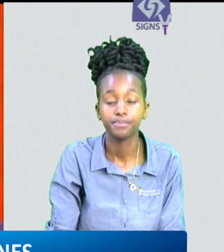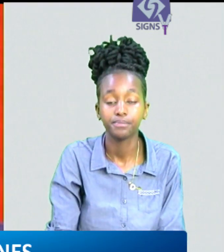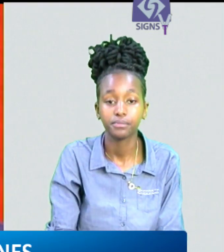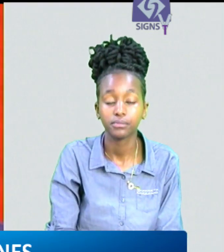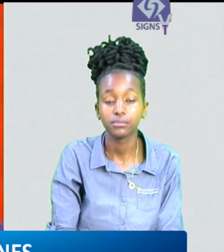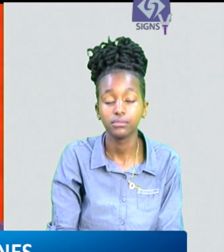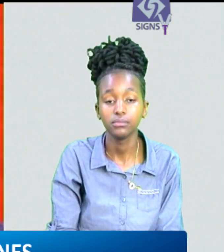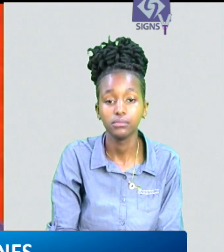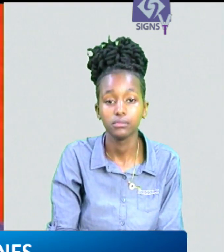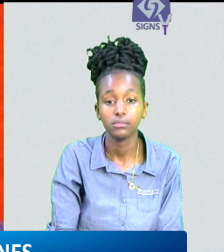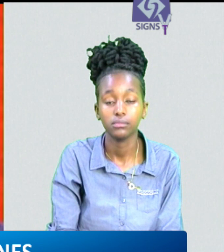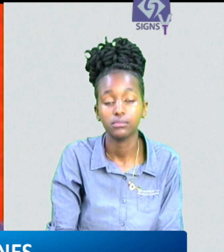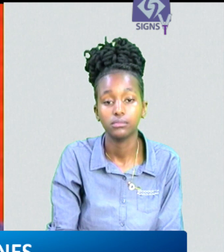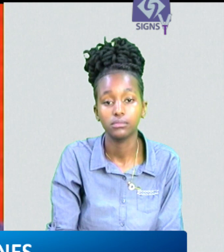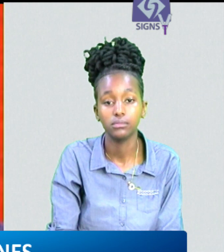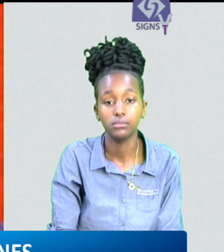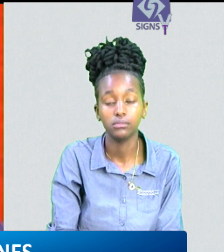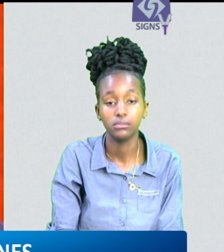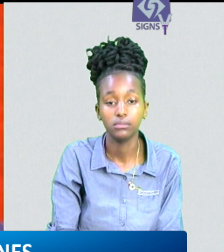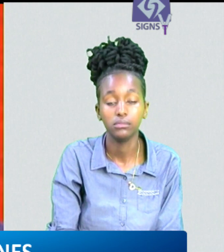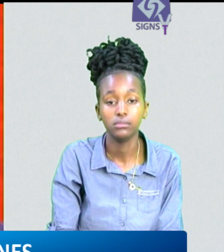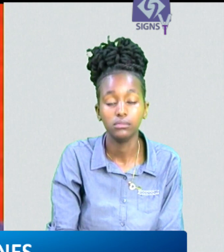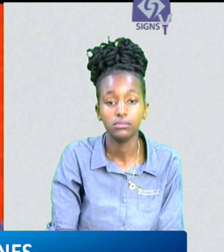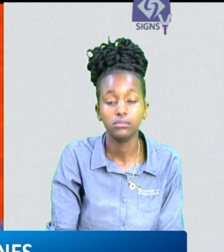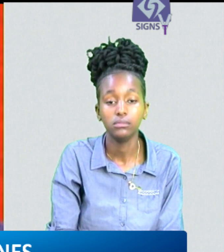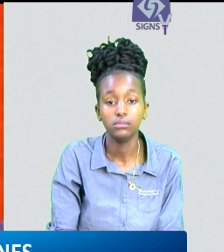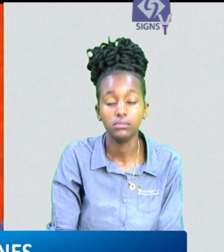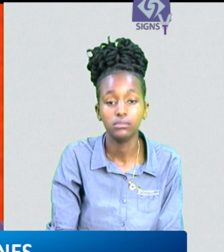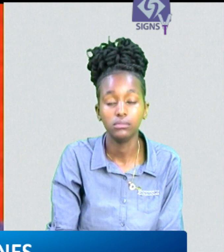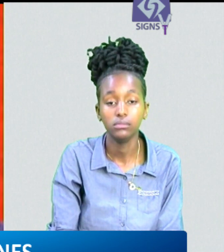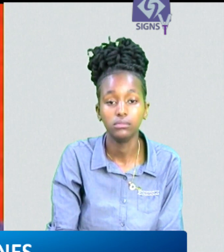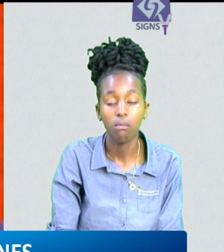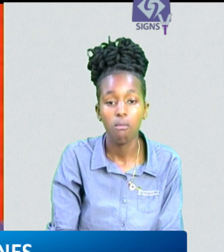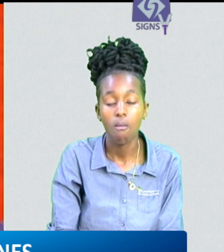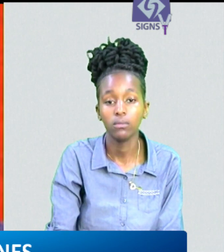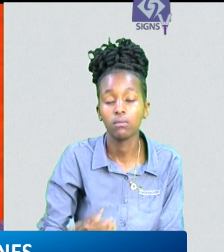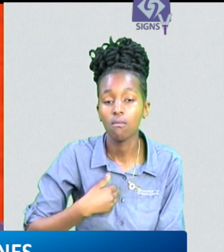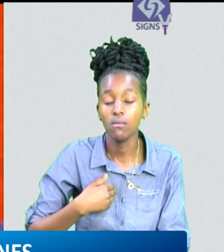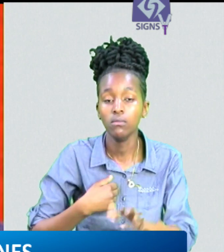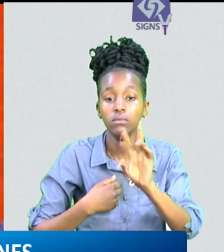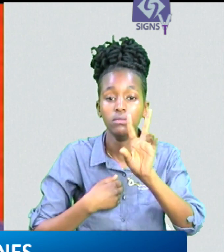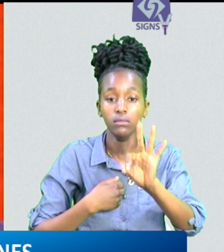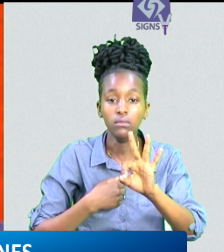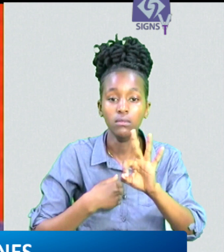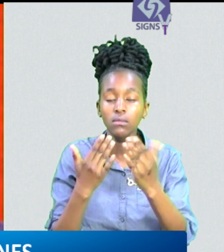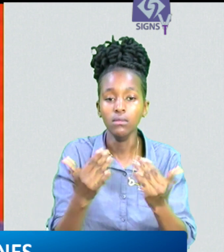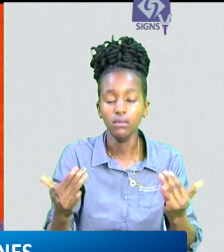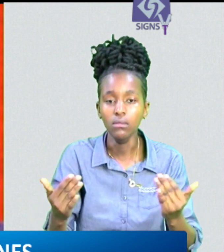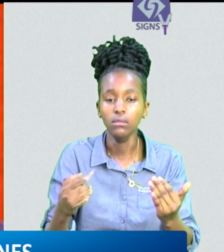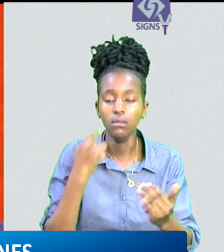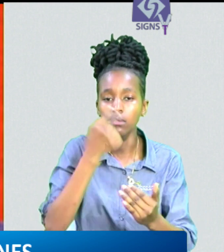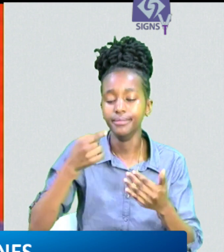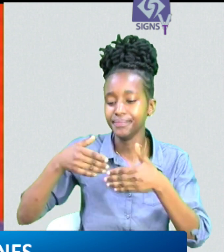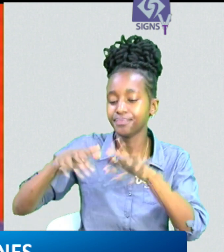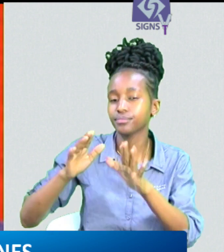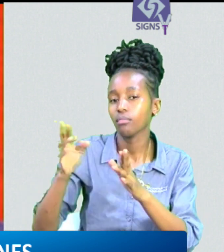by the bbc the two accused persons knowing that they had a duty of care of